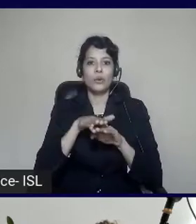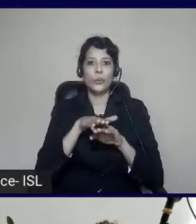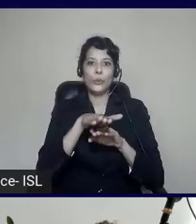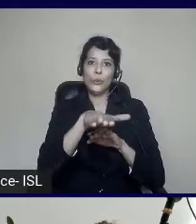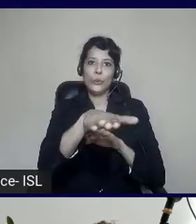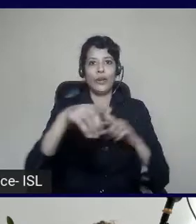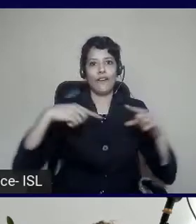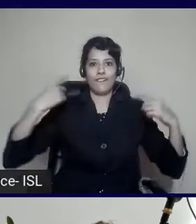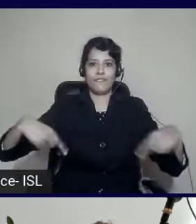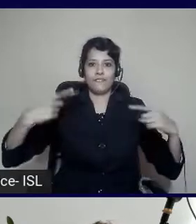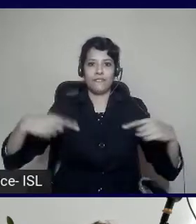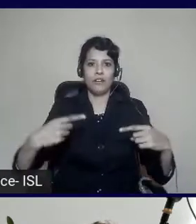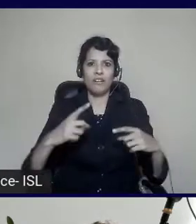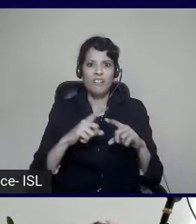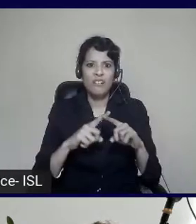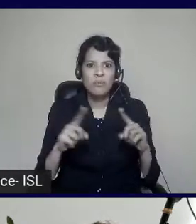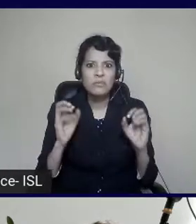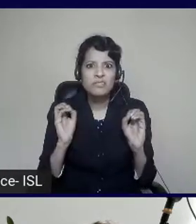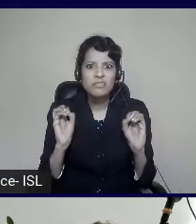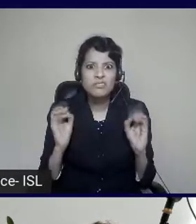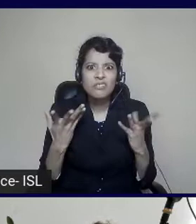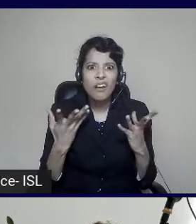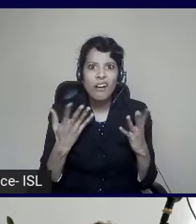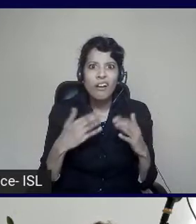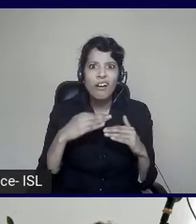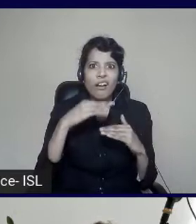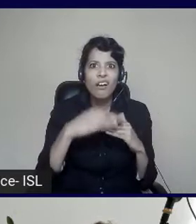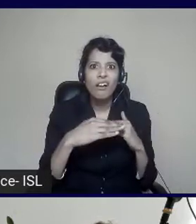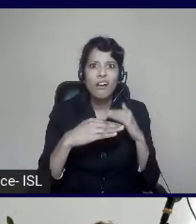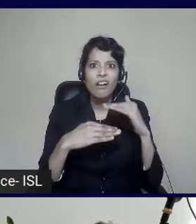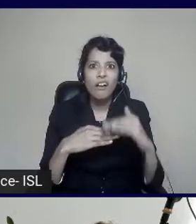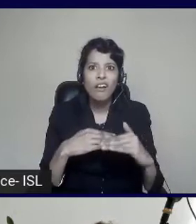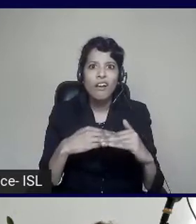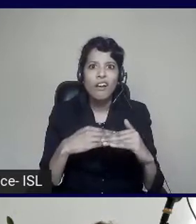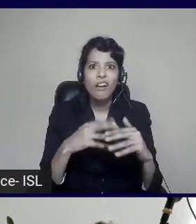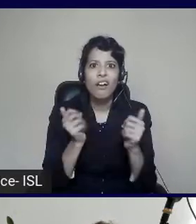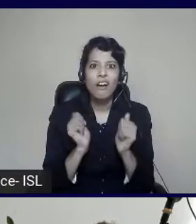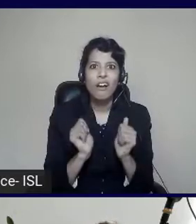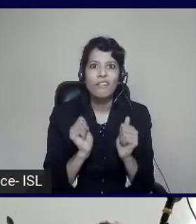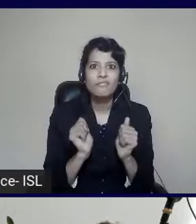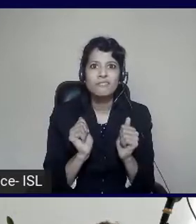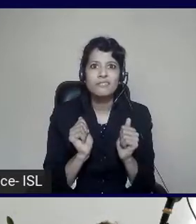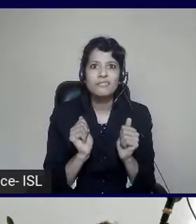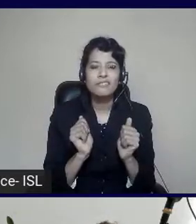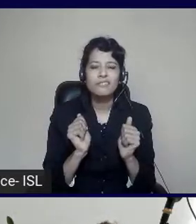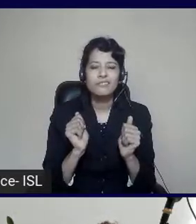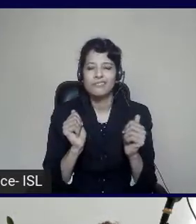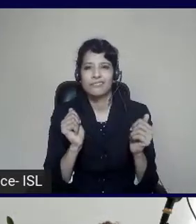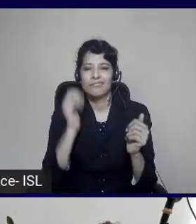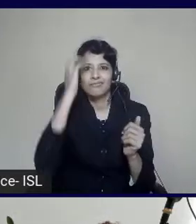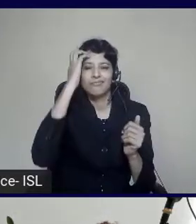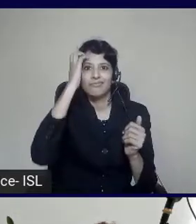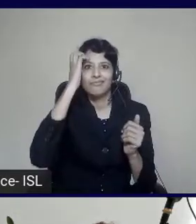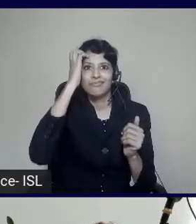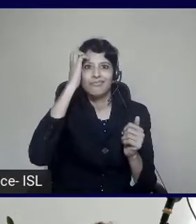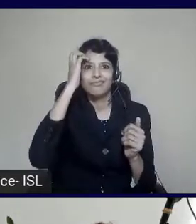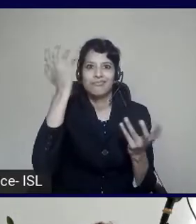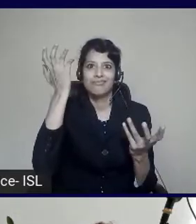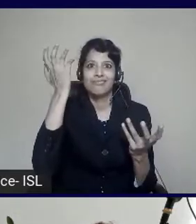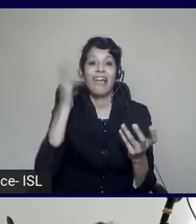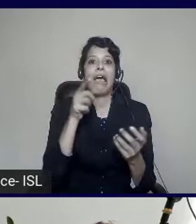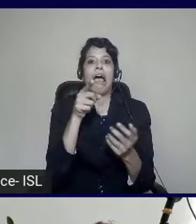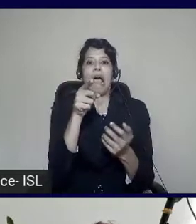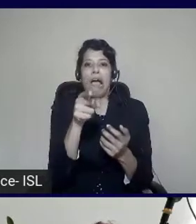were going to create a wheelchair ramp where people can't actually use. I've got a plan today. I want to define